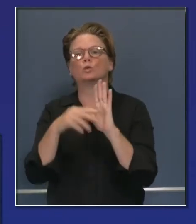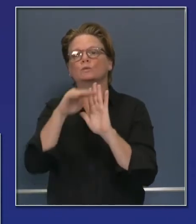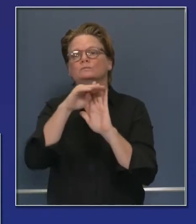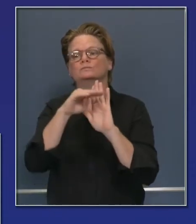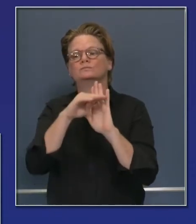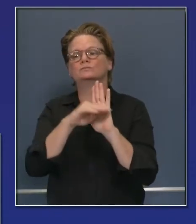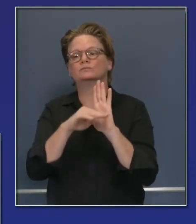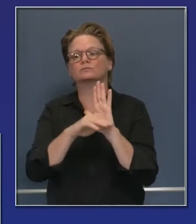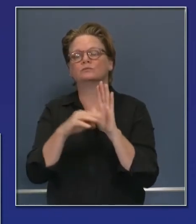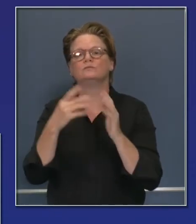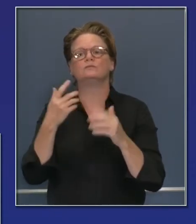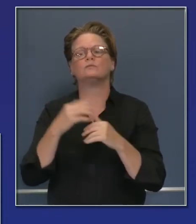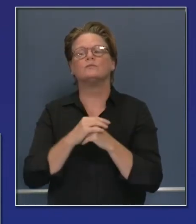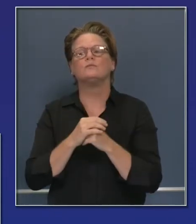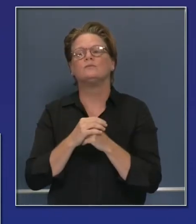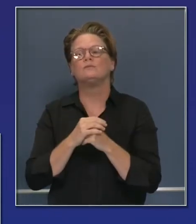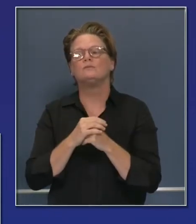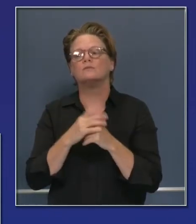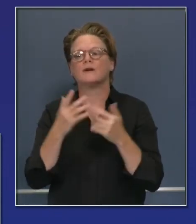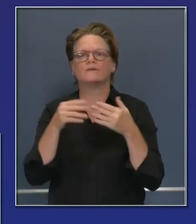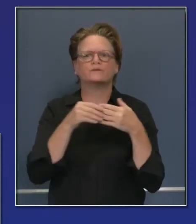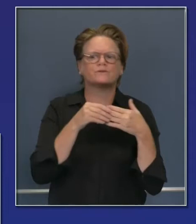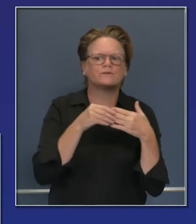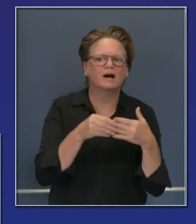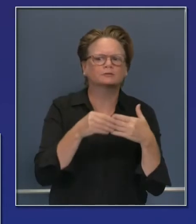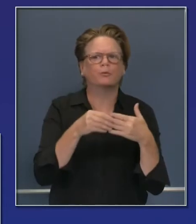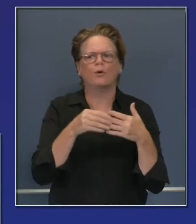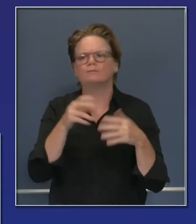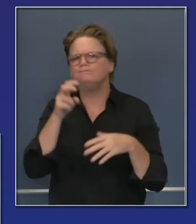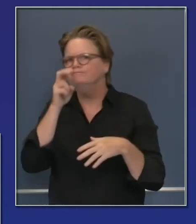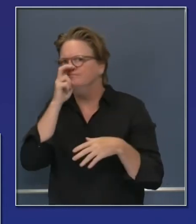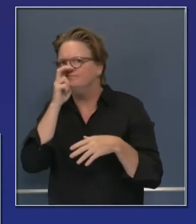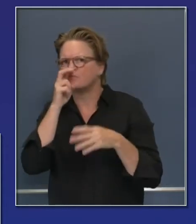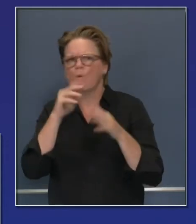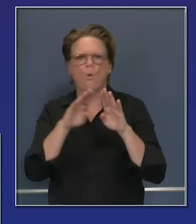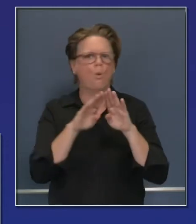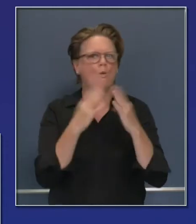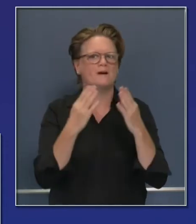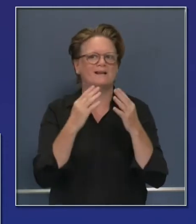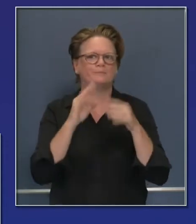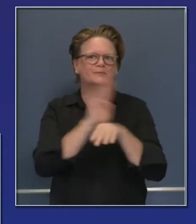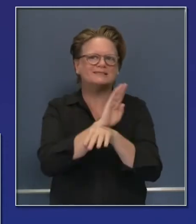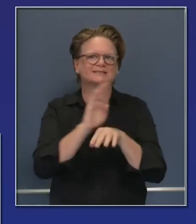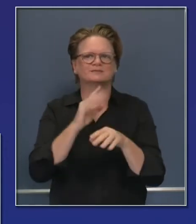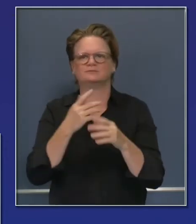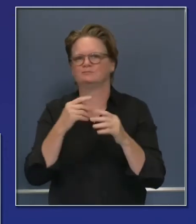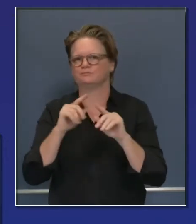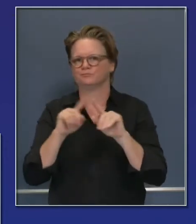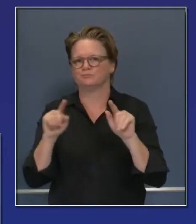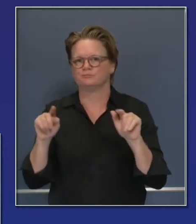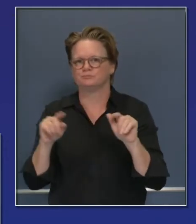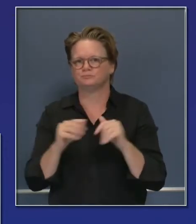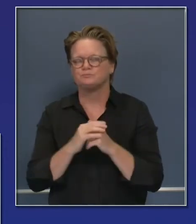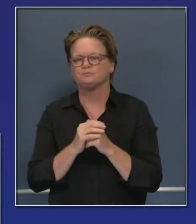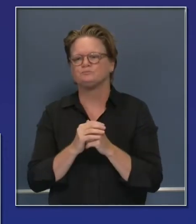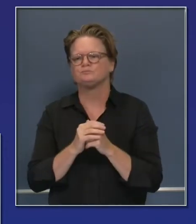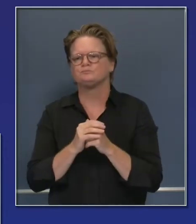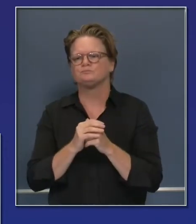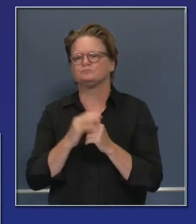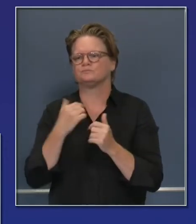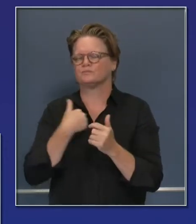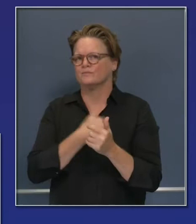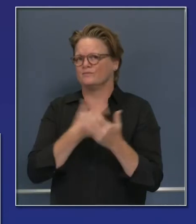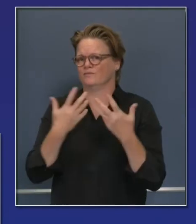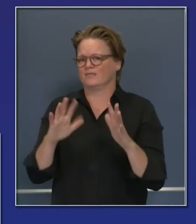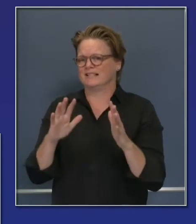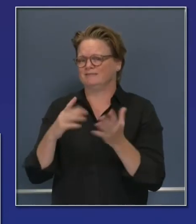best practices, and express concerns and input that we've received over the course of the last many weeks and months,